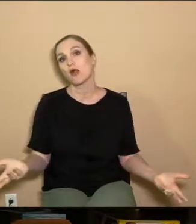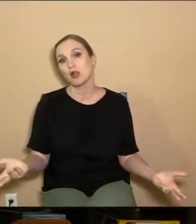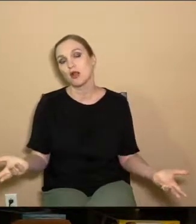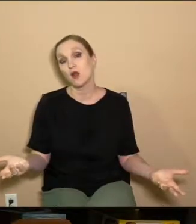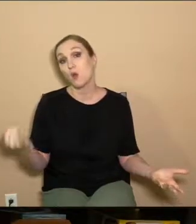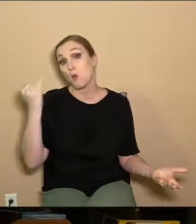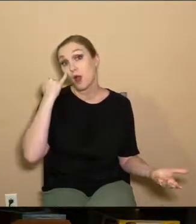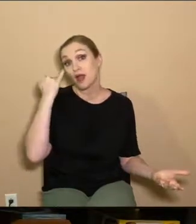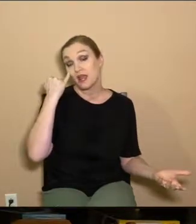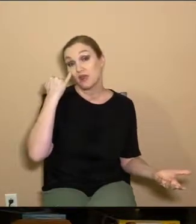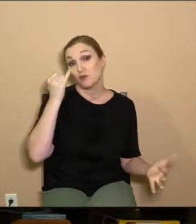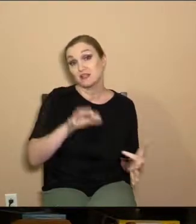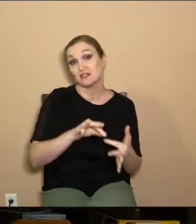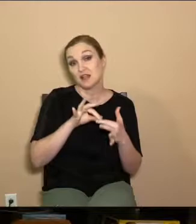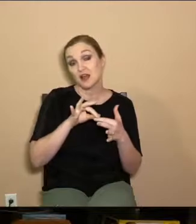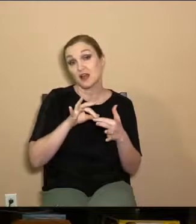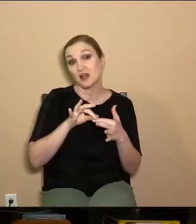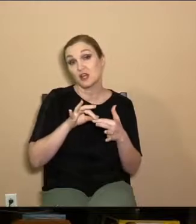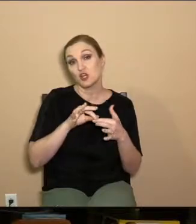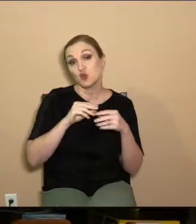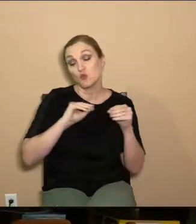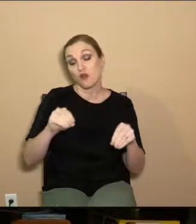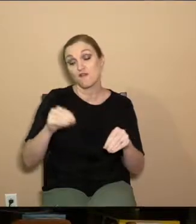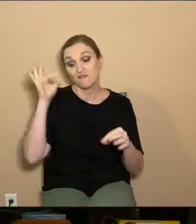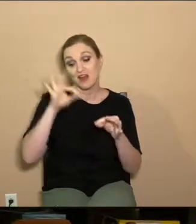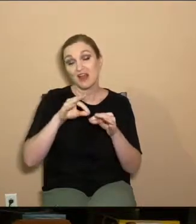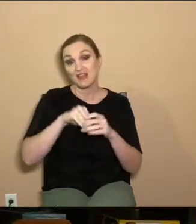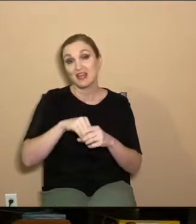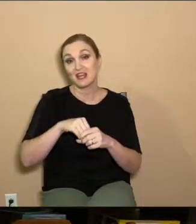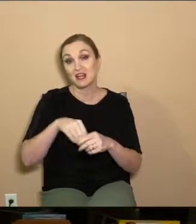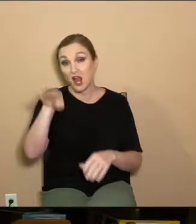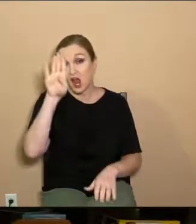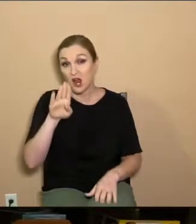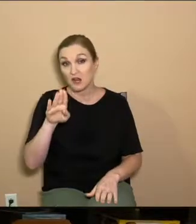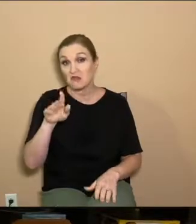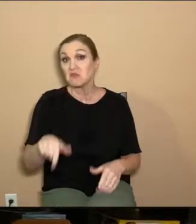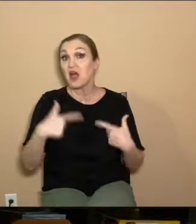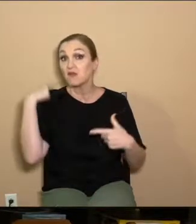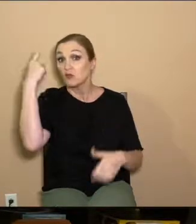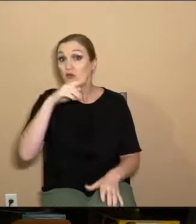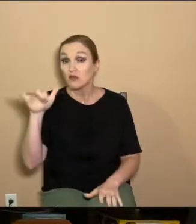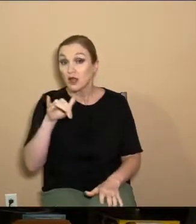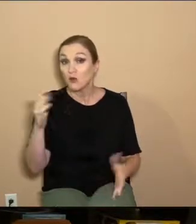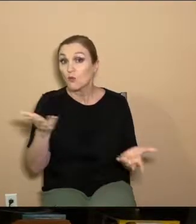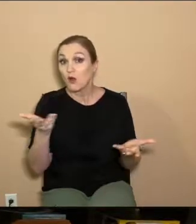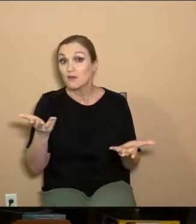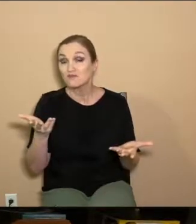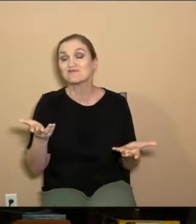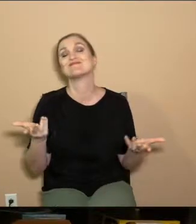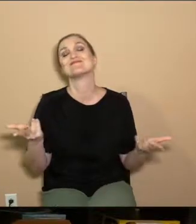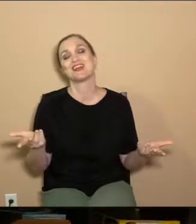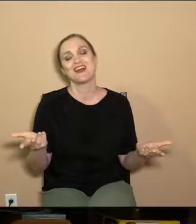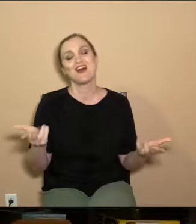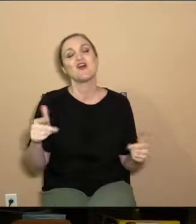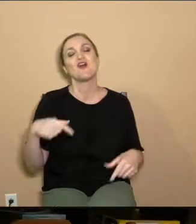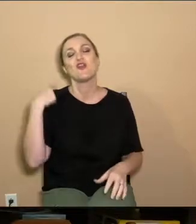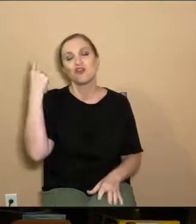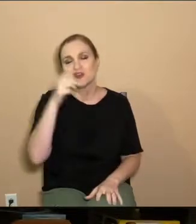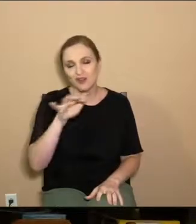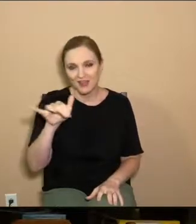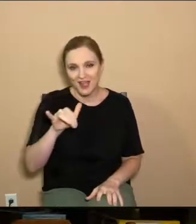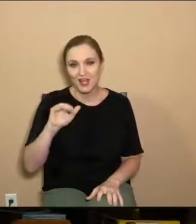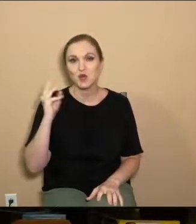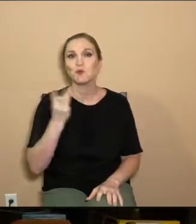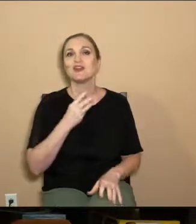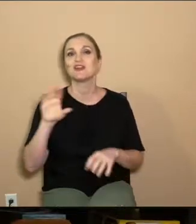instead choose to put our faith in God? What is our life going to look like? Well, it's going to naturally look like that we're going to spend our